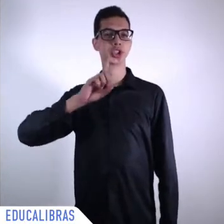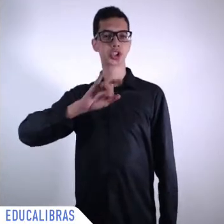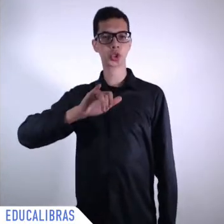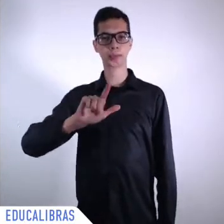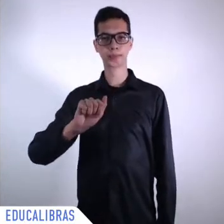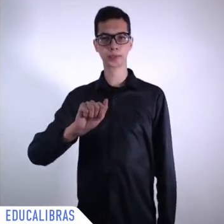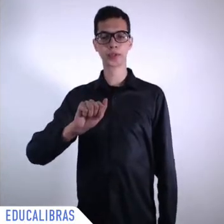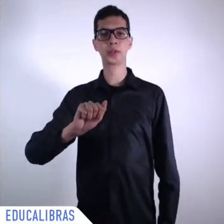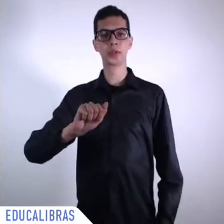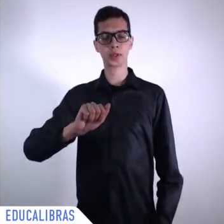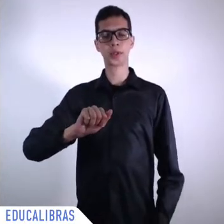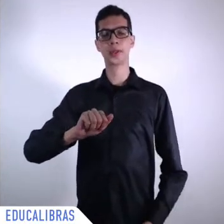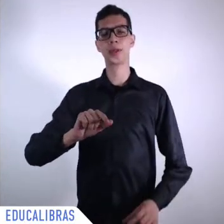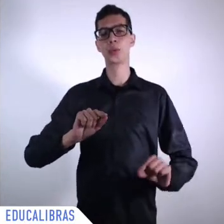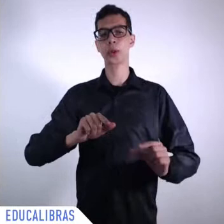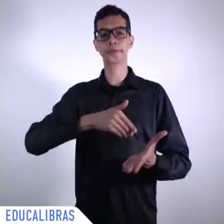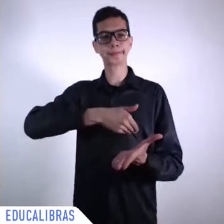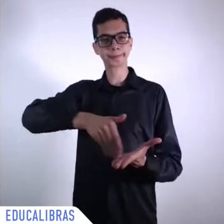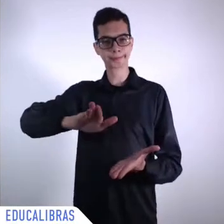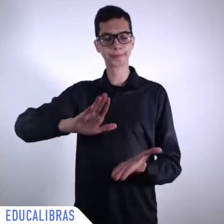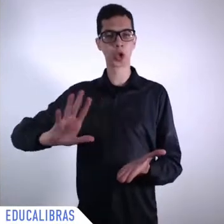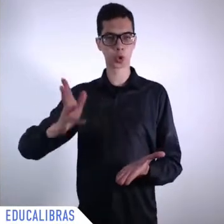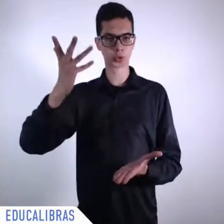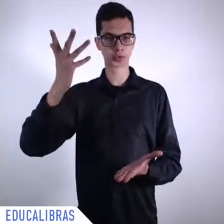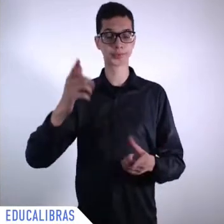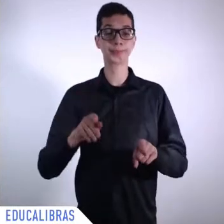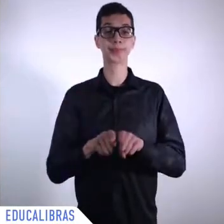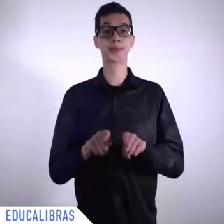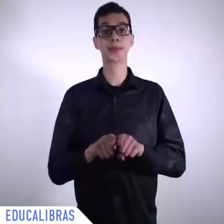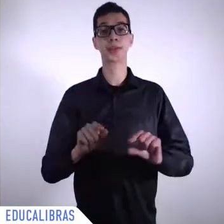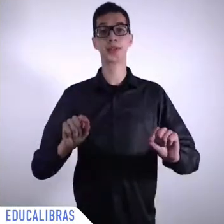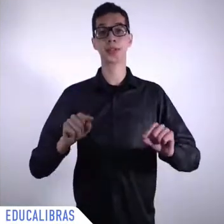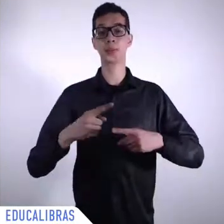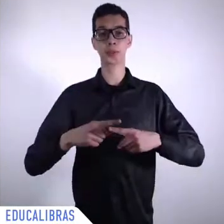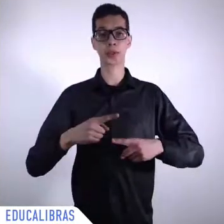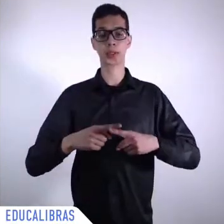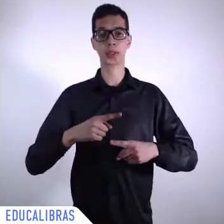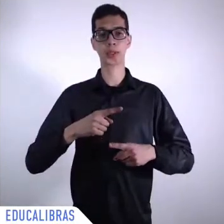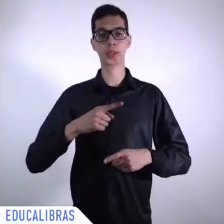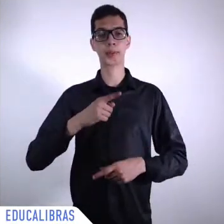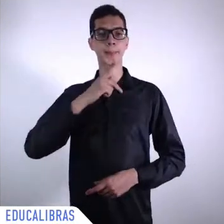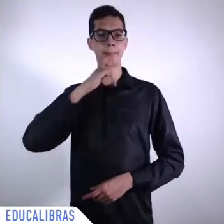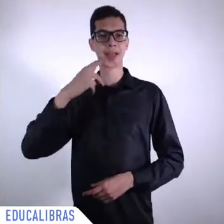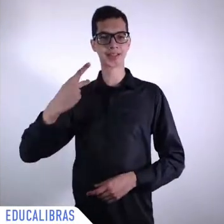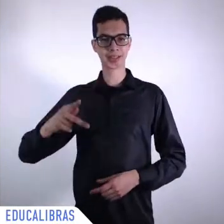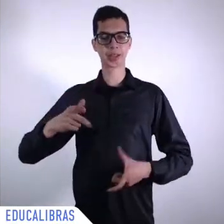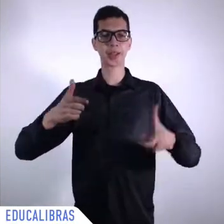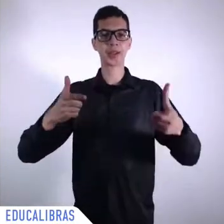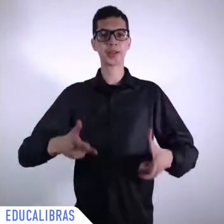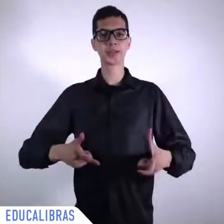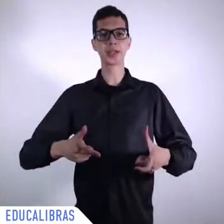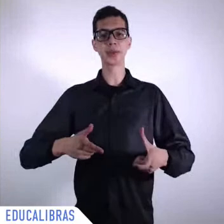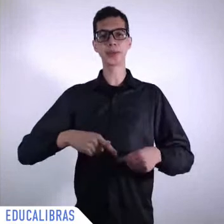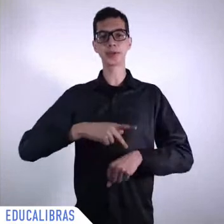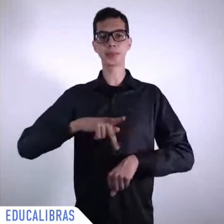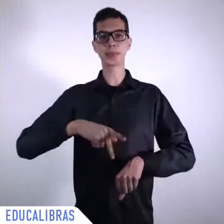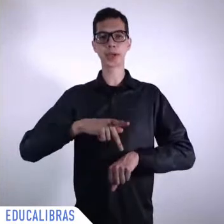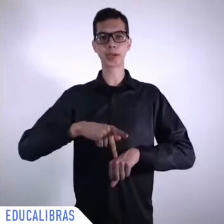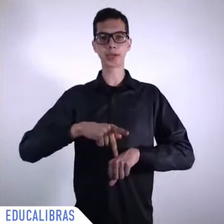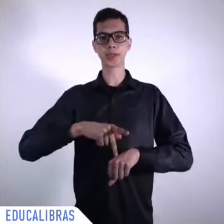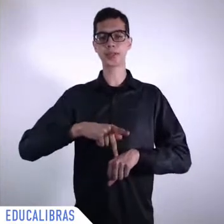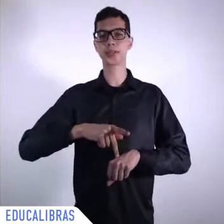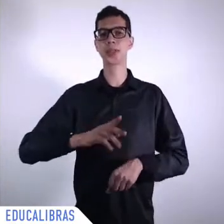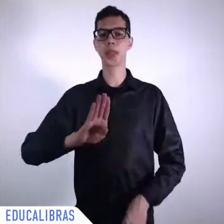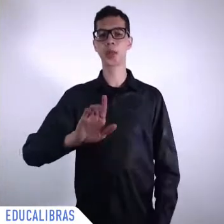Dilma, and the imprisonment, and the barring of President Lula from running an election, I